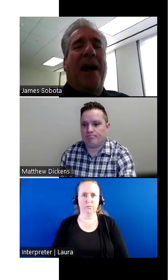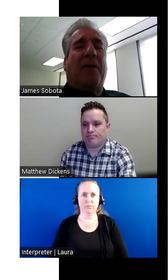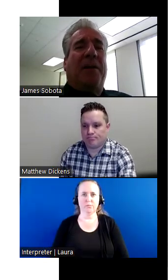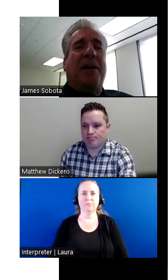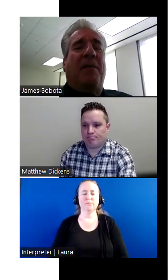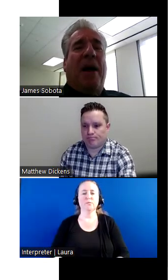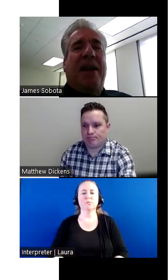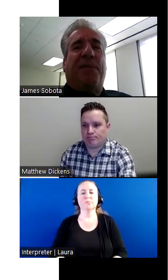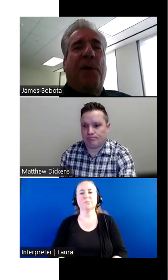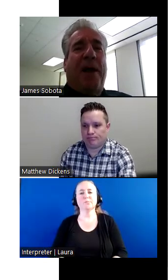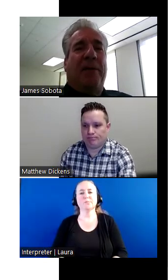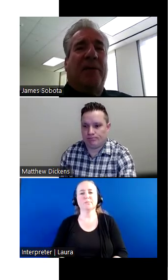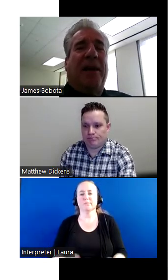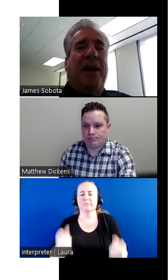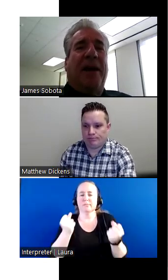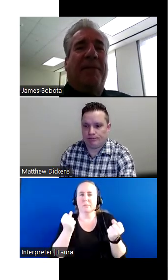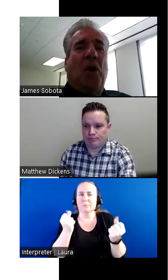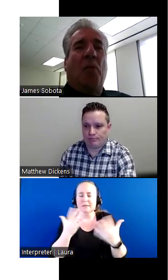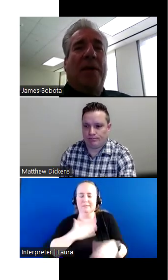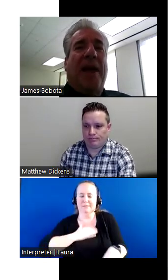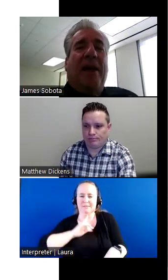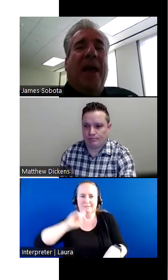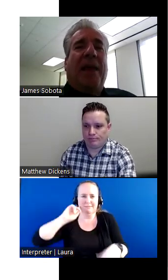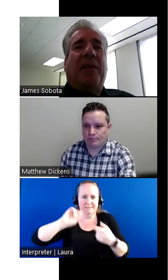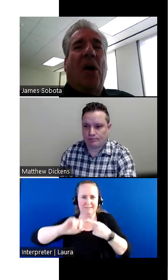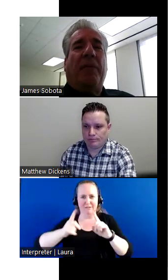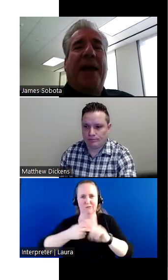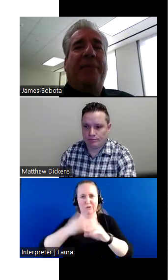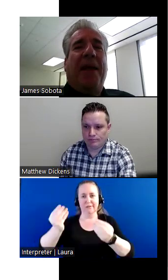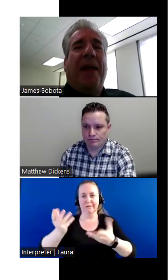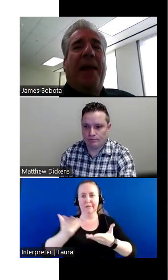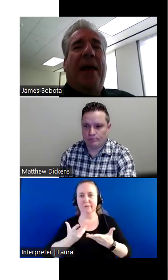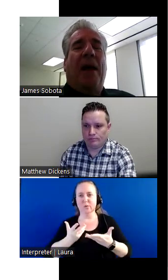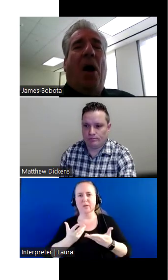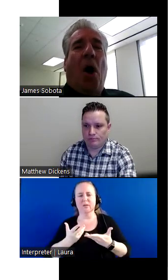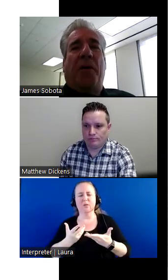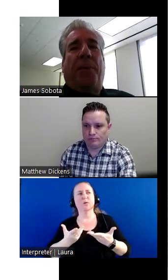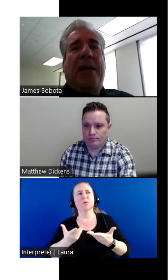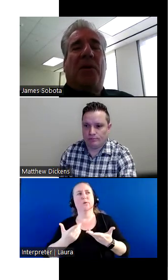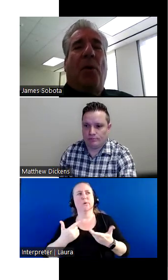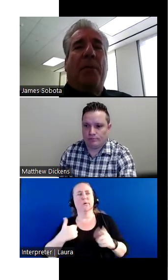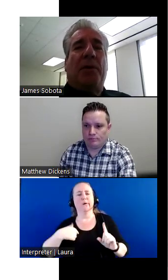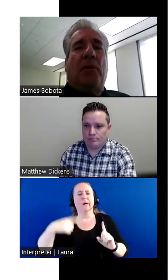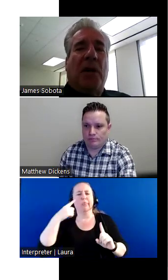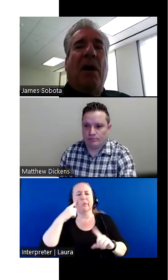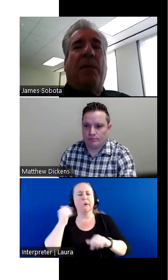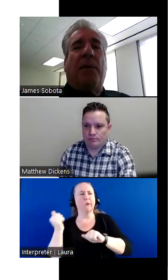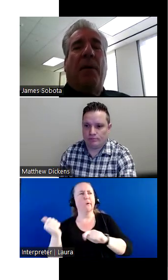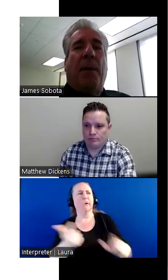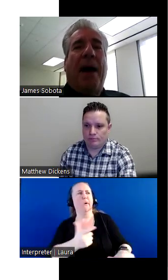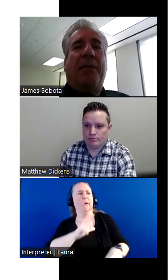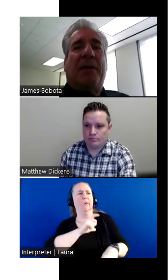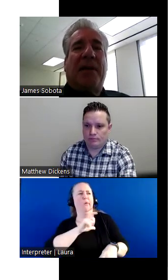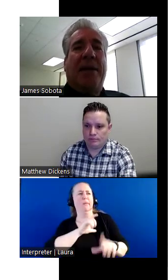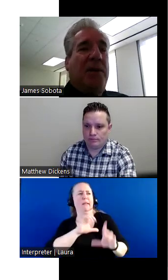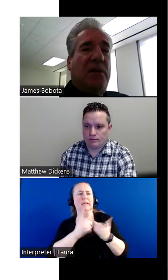lot of, a lot of my deaf friends, uh, have told me they, they thought that all the police departments are governed